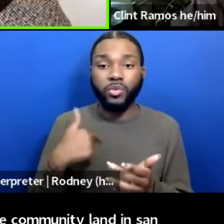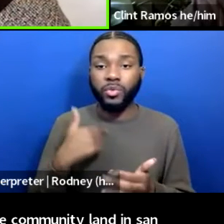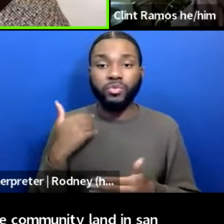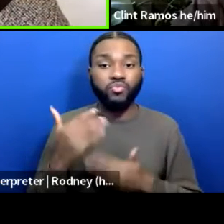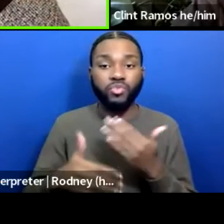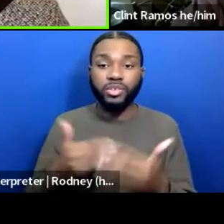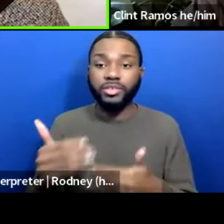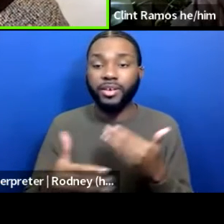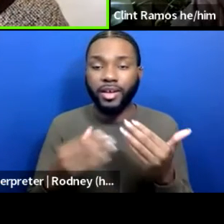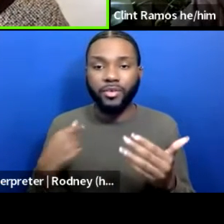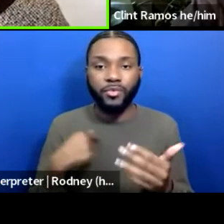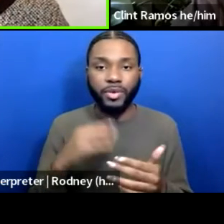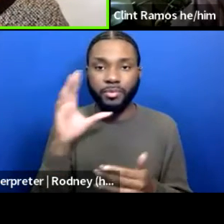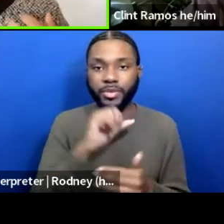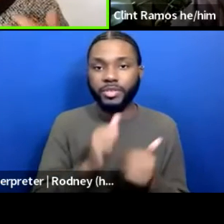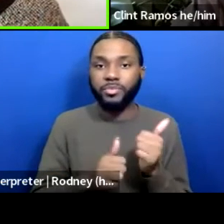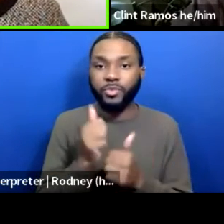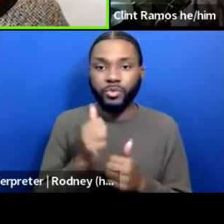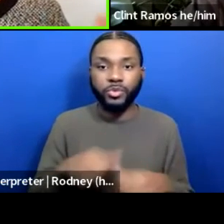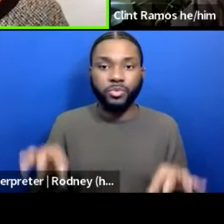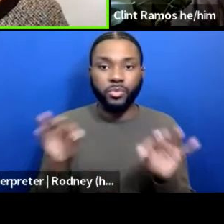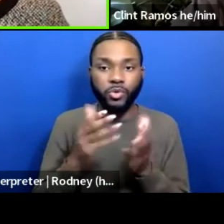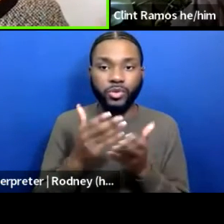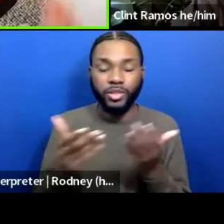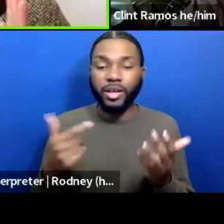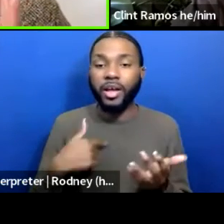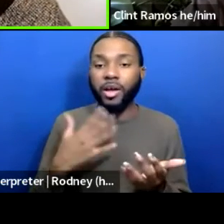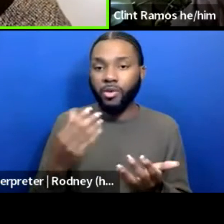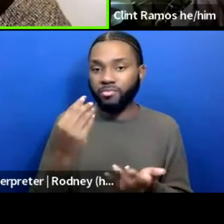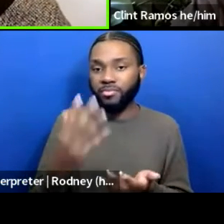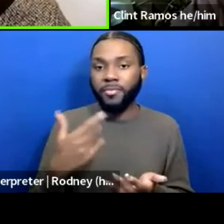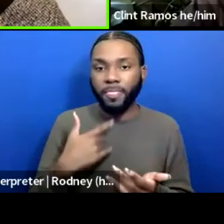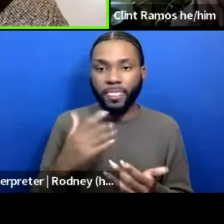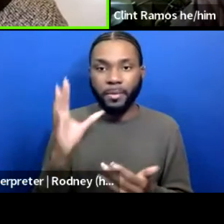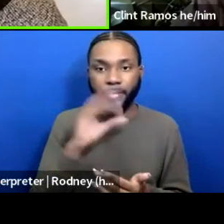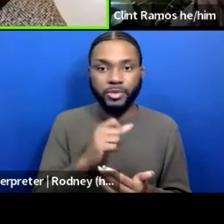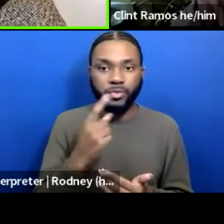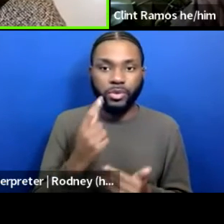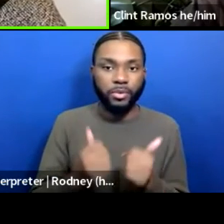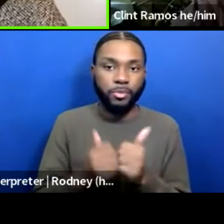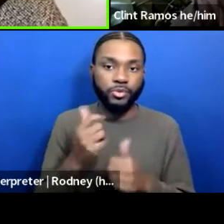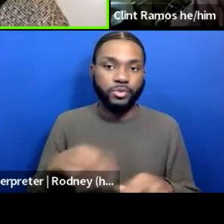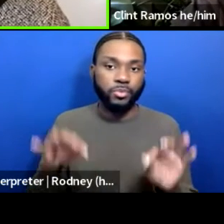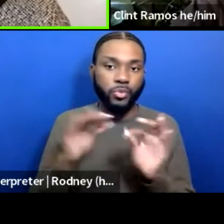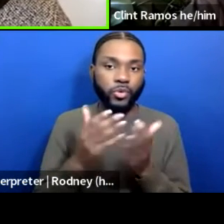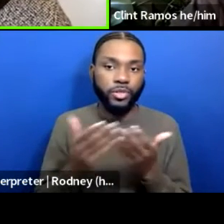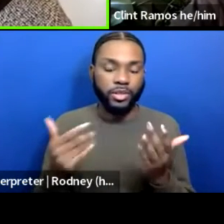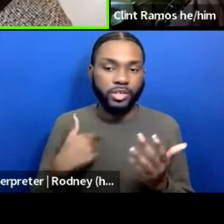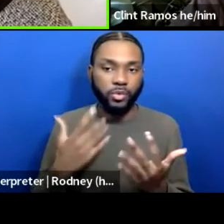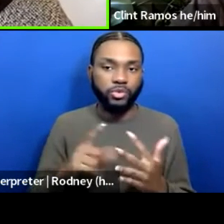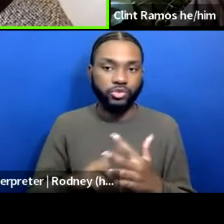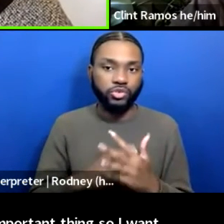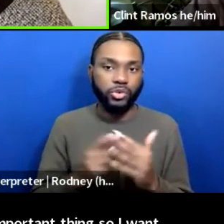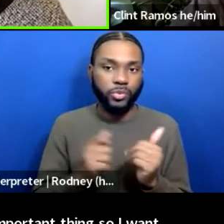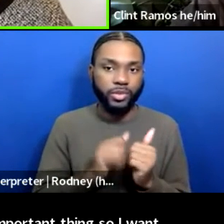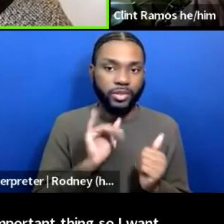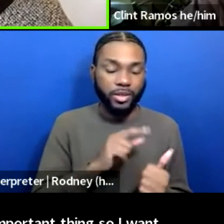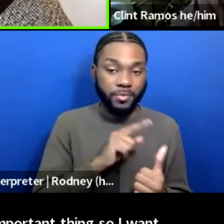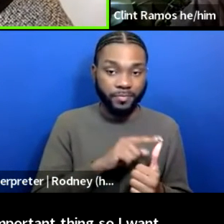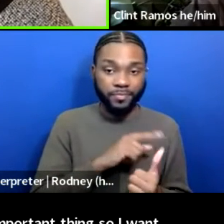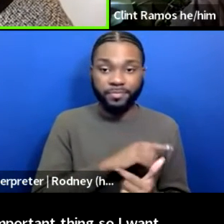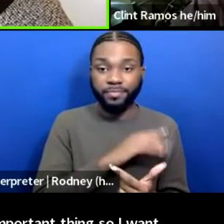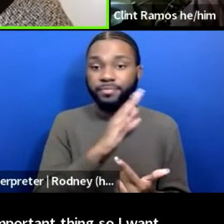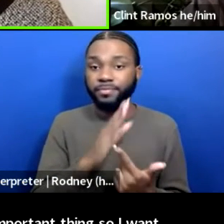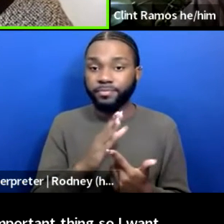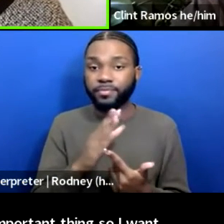miss the most important thing. So I will acknowledge that I rushed forward and miss the important, most important thing. So I want to start with that. I want to also call out